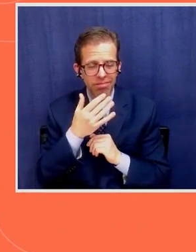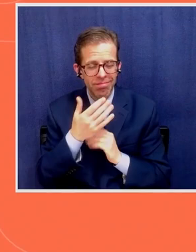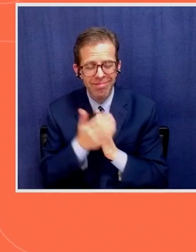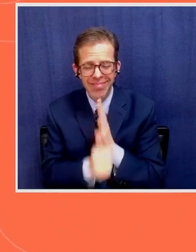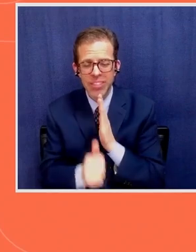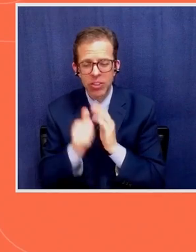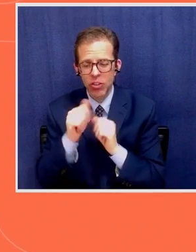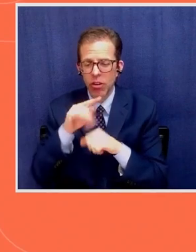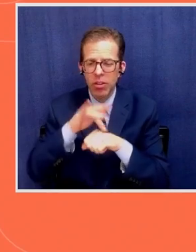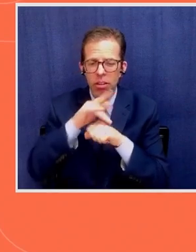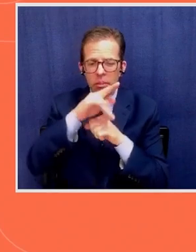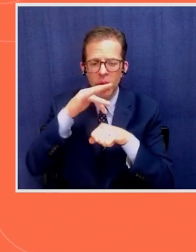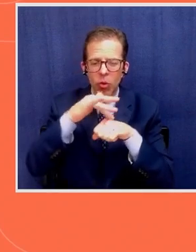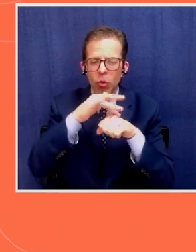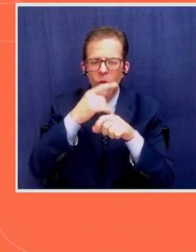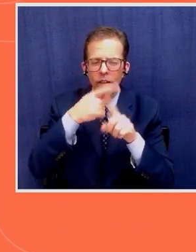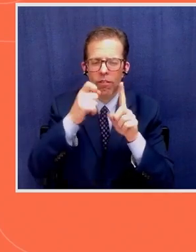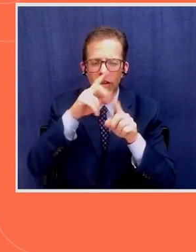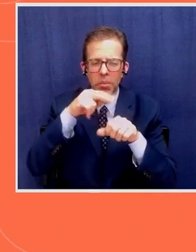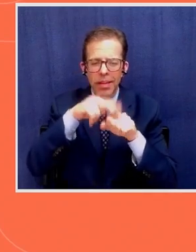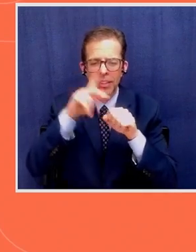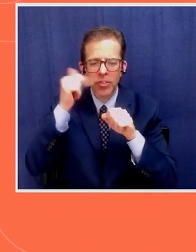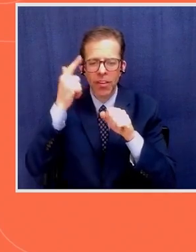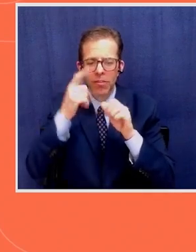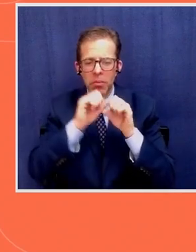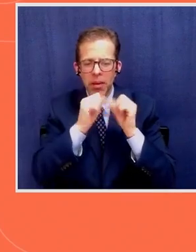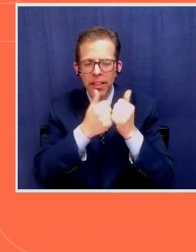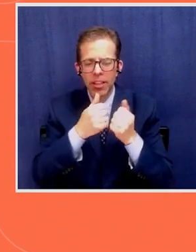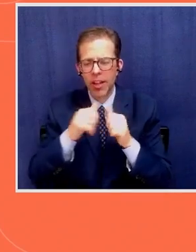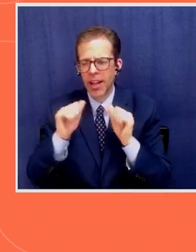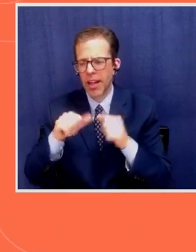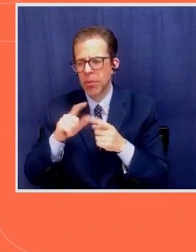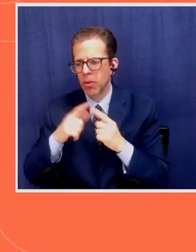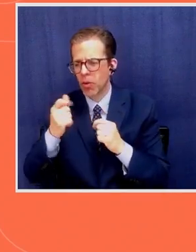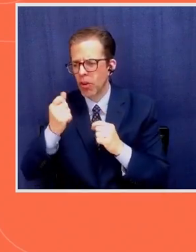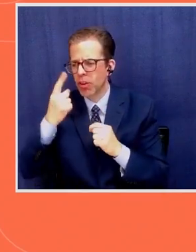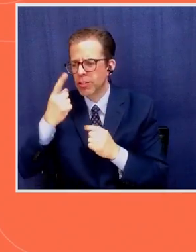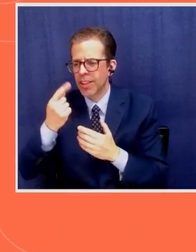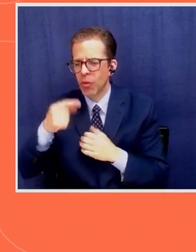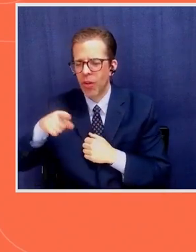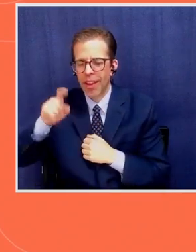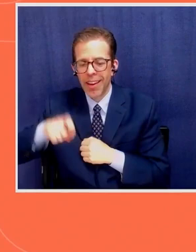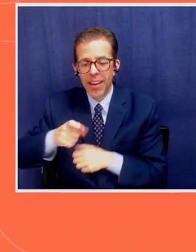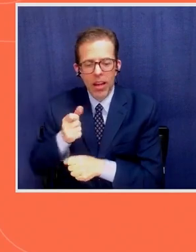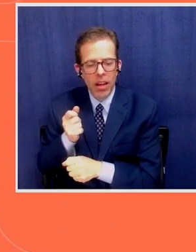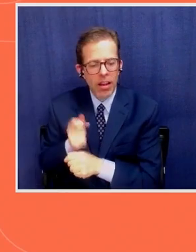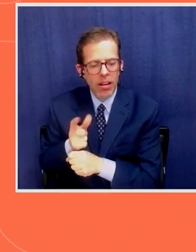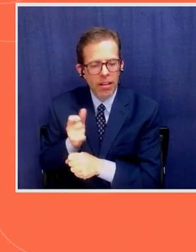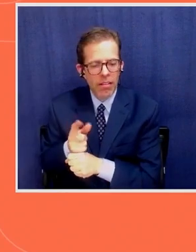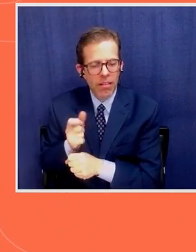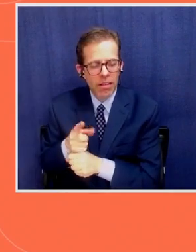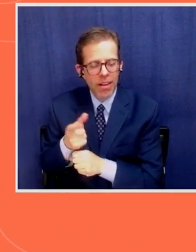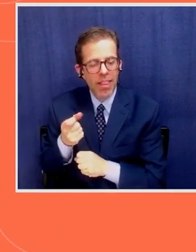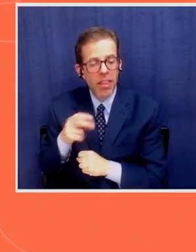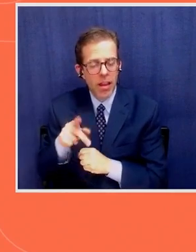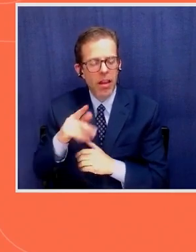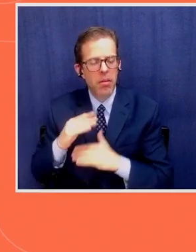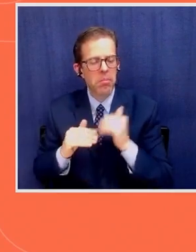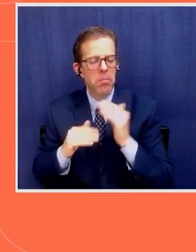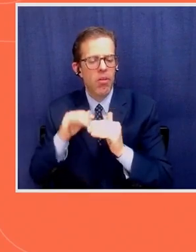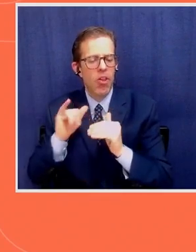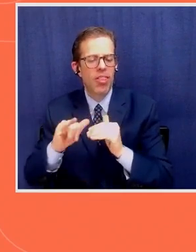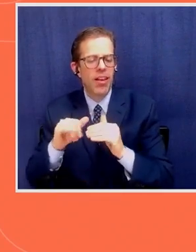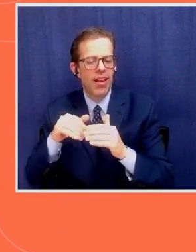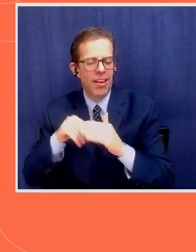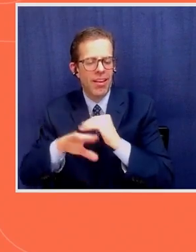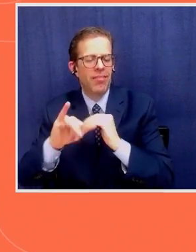government agencies. They're able to understand what they need each year and then build that in. So I think